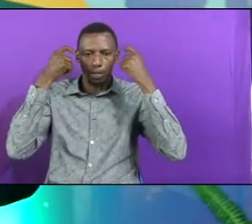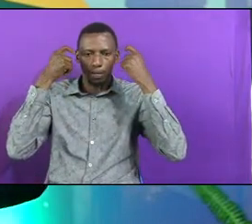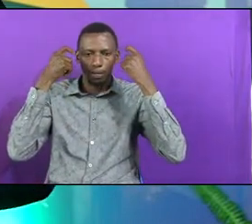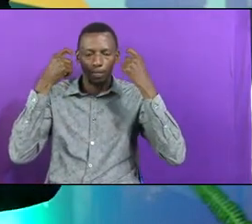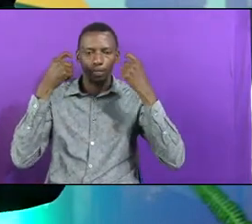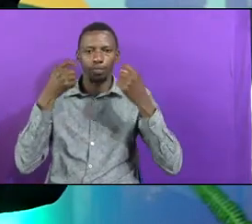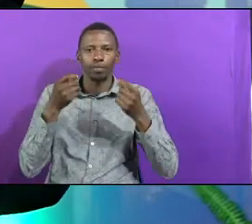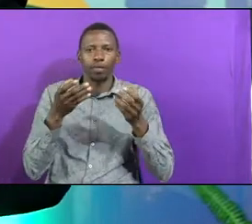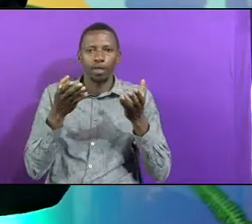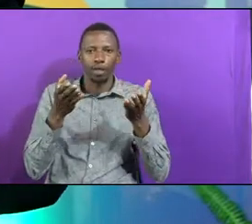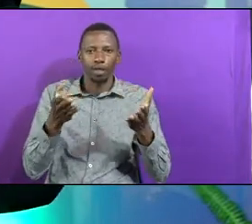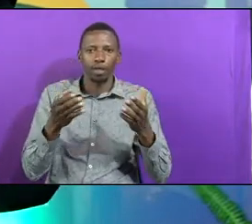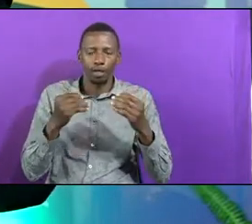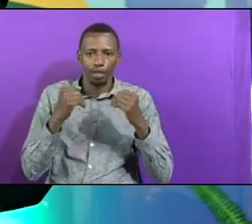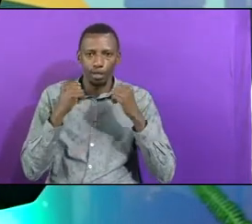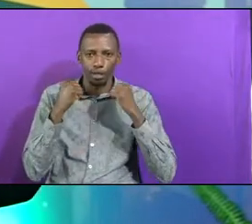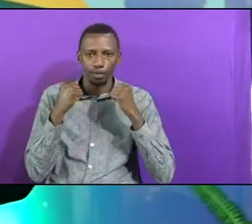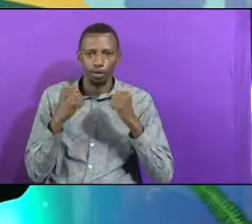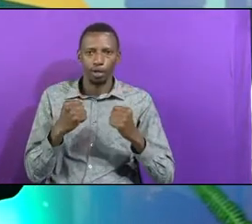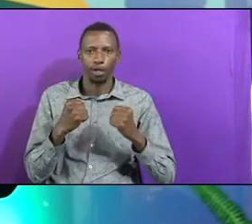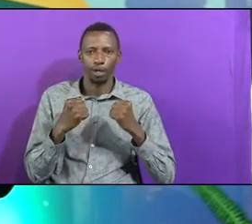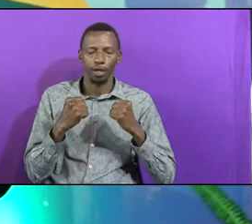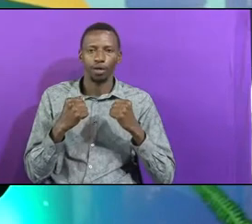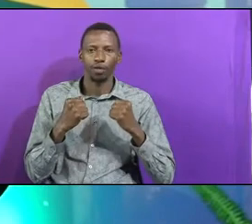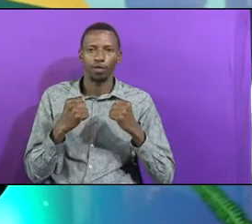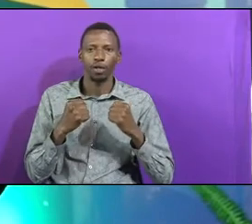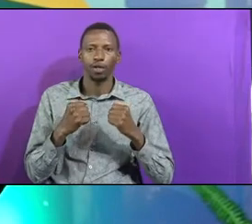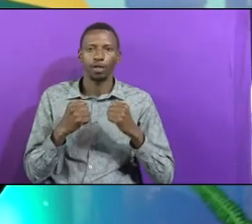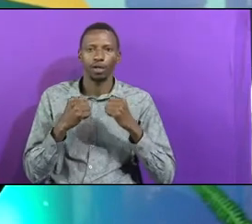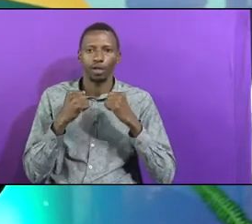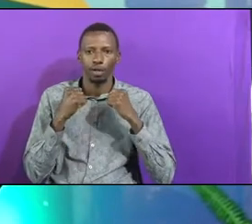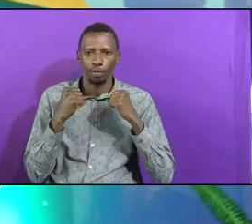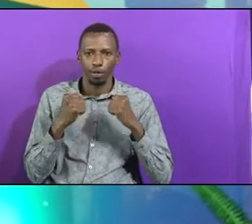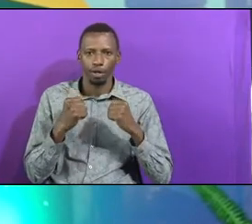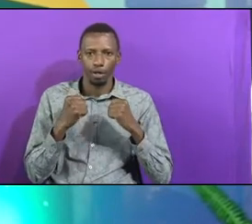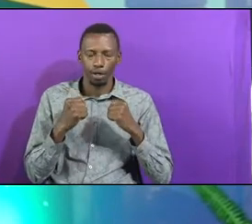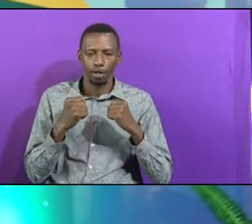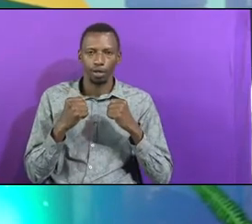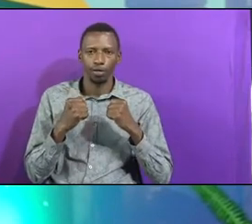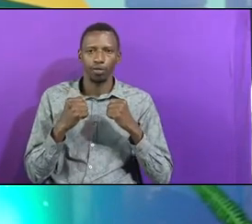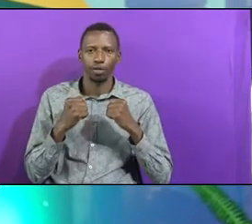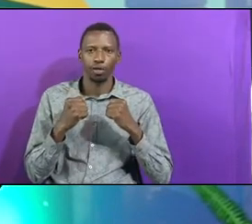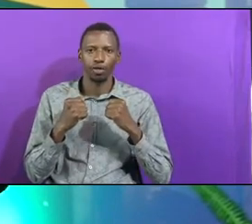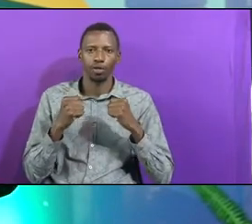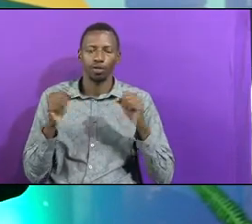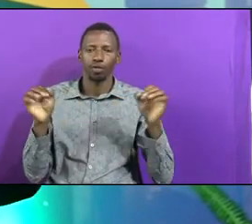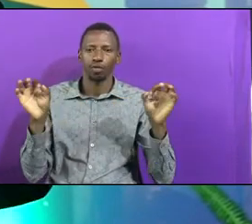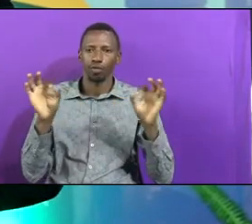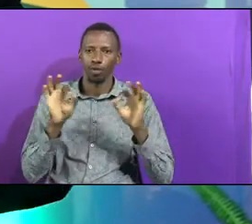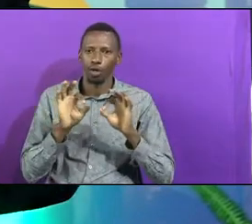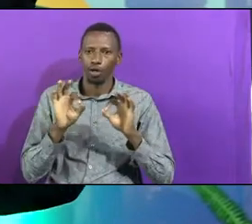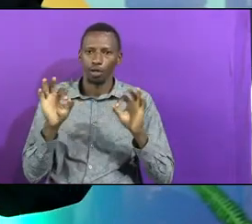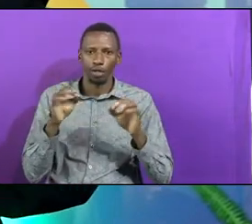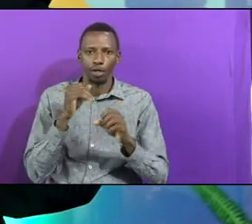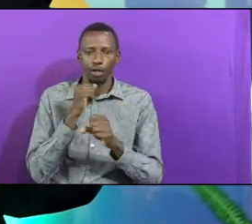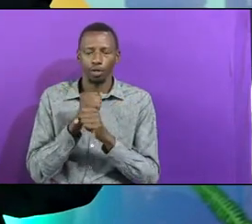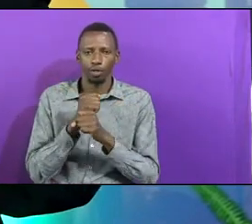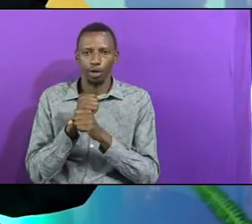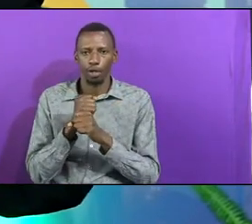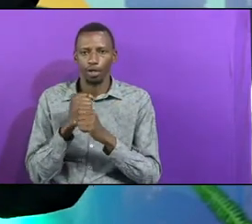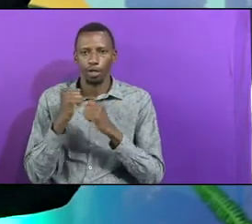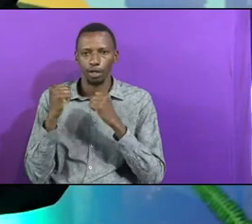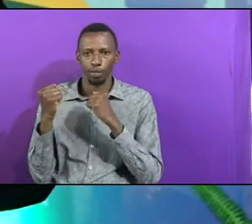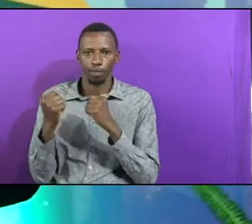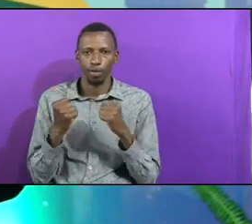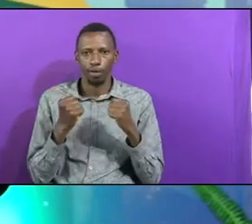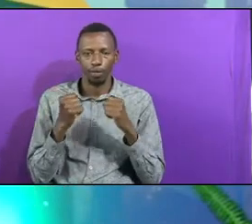Imo nguvu, nguvu ning guvu